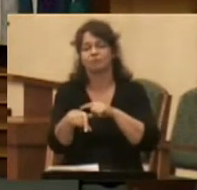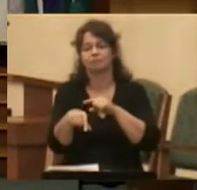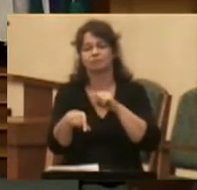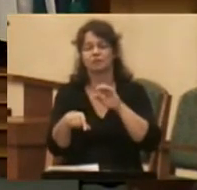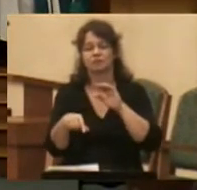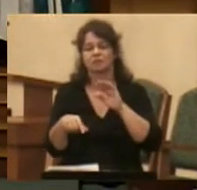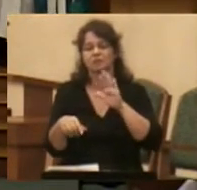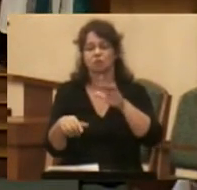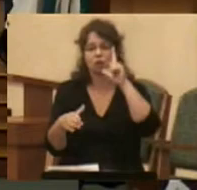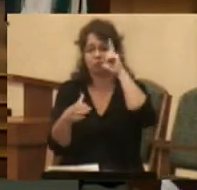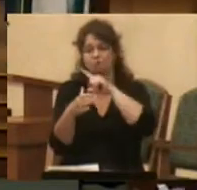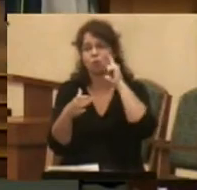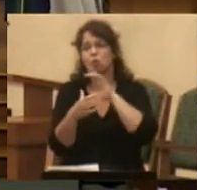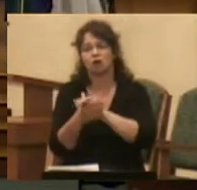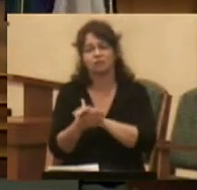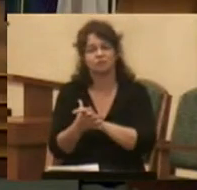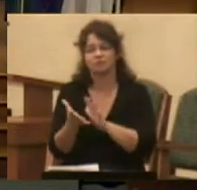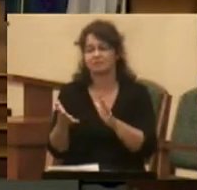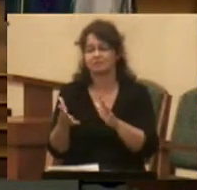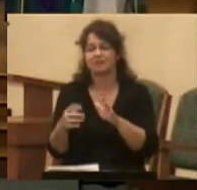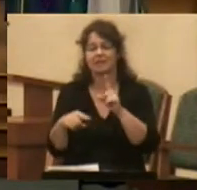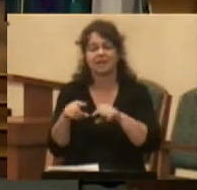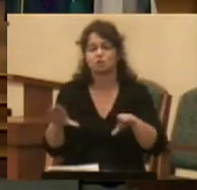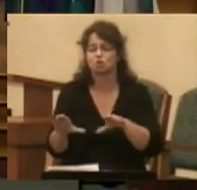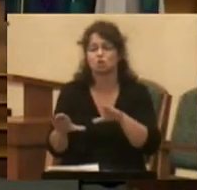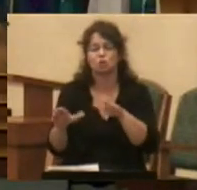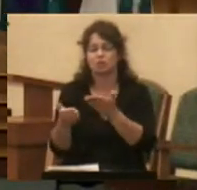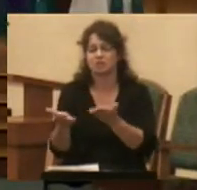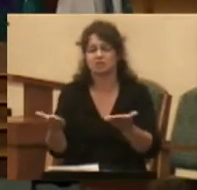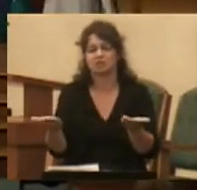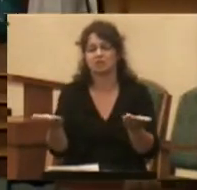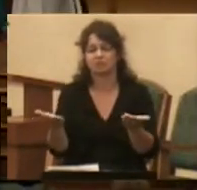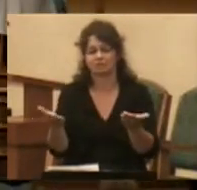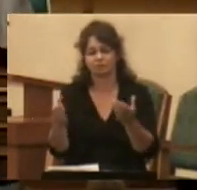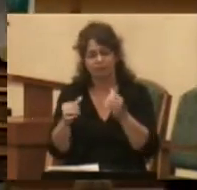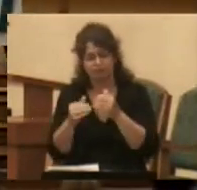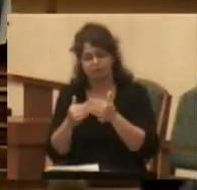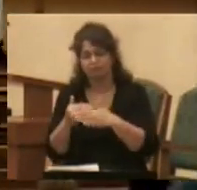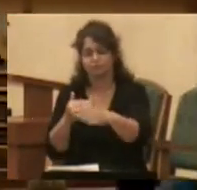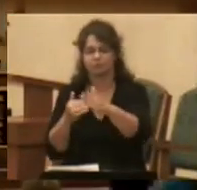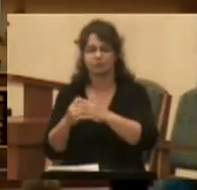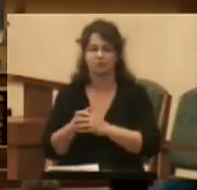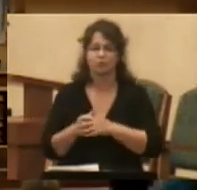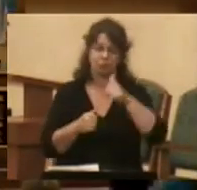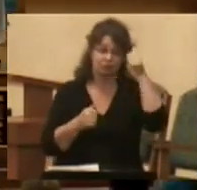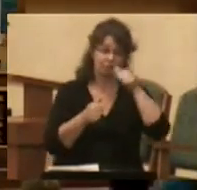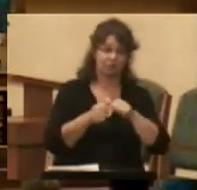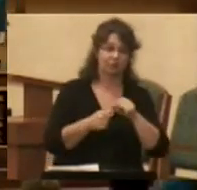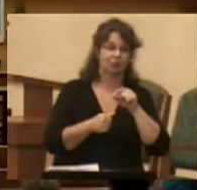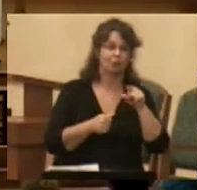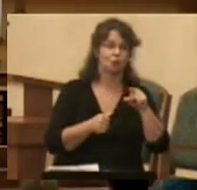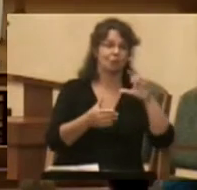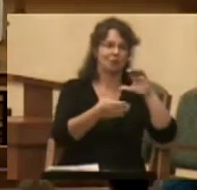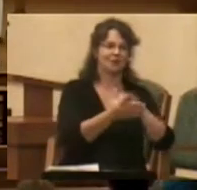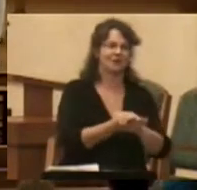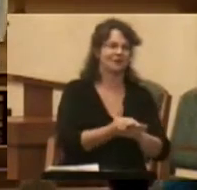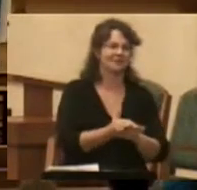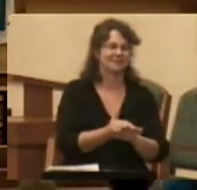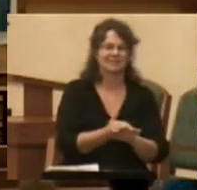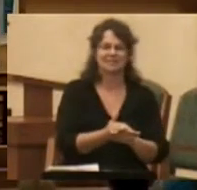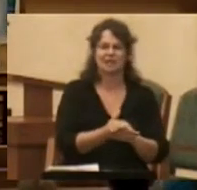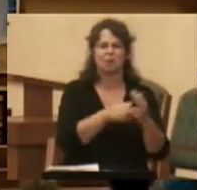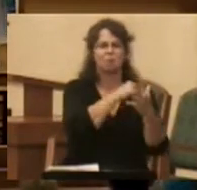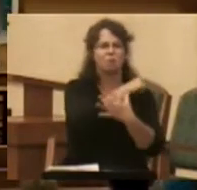We have heard how it was that you married so long ago and you didn't have two nickels to rub together. Oh, you probably